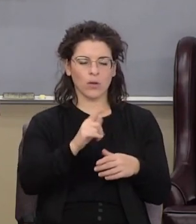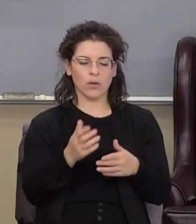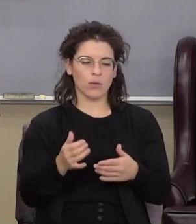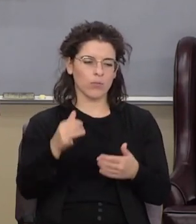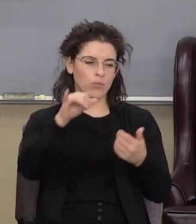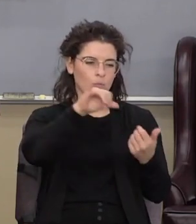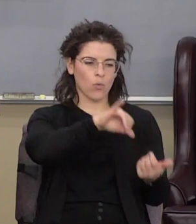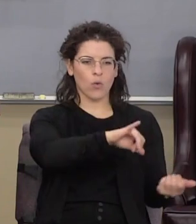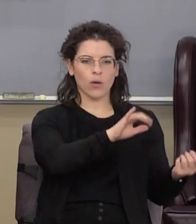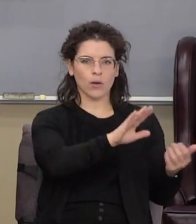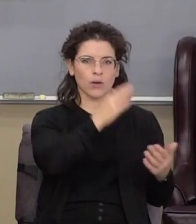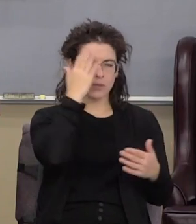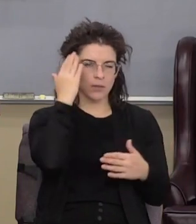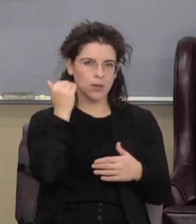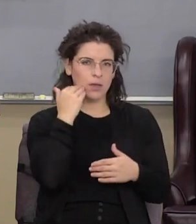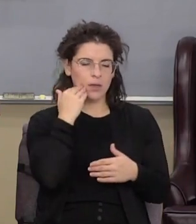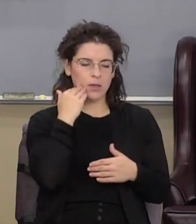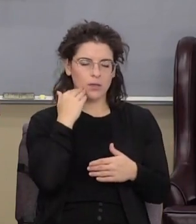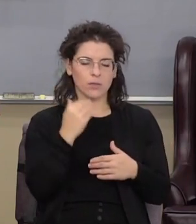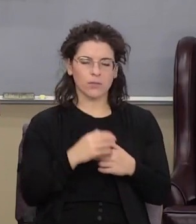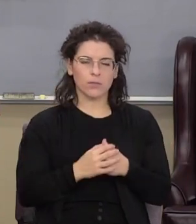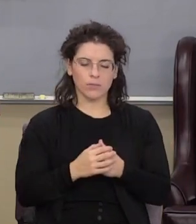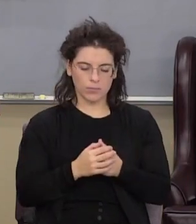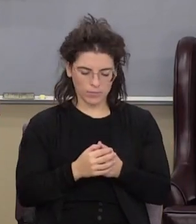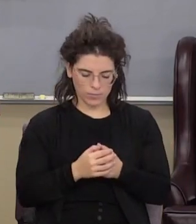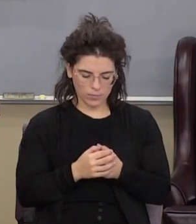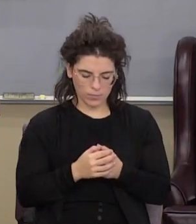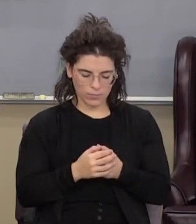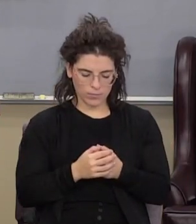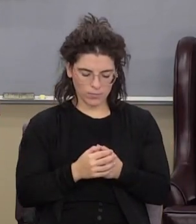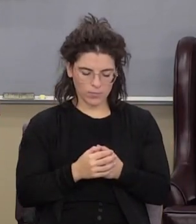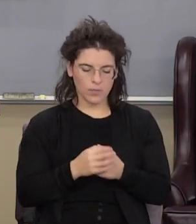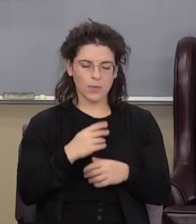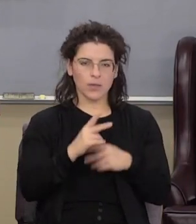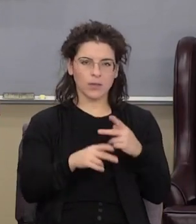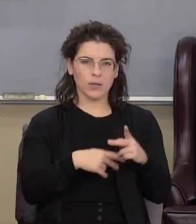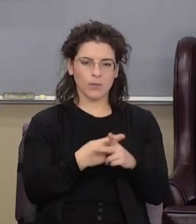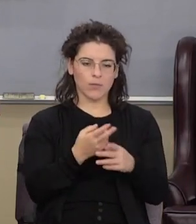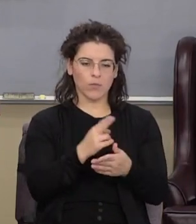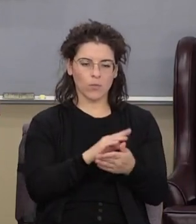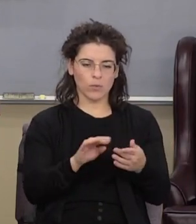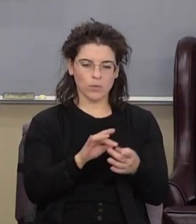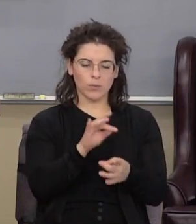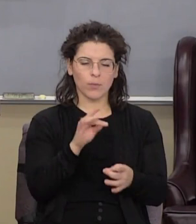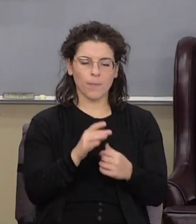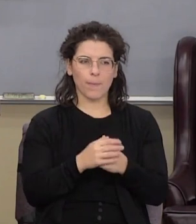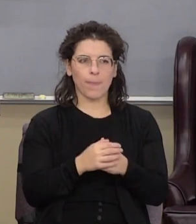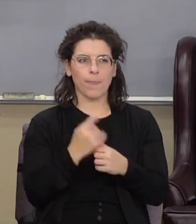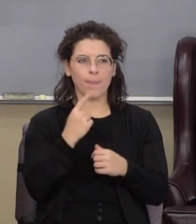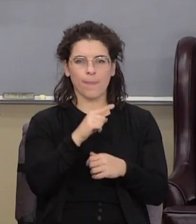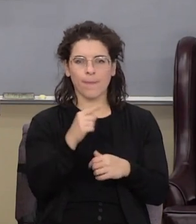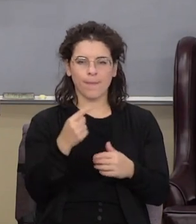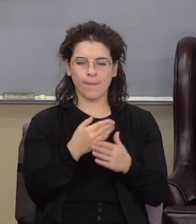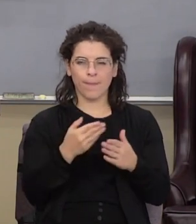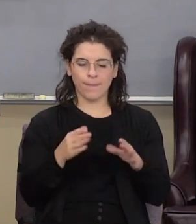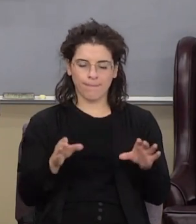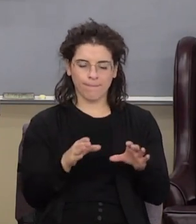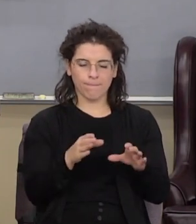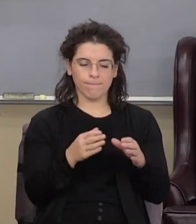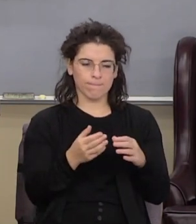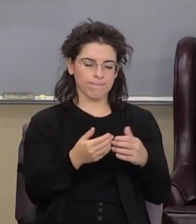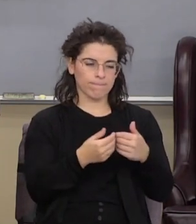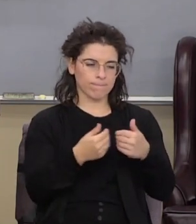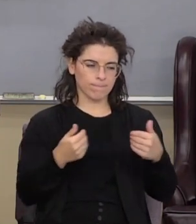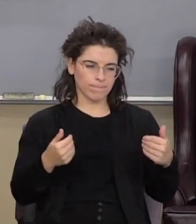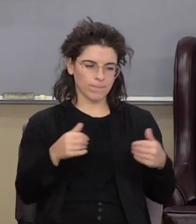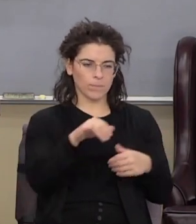it upon his head and anoint him the oil of course the type of the holy spirit so the first thing they did is they they set